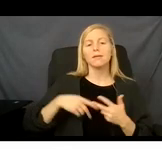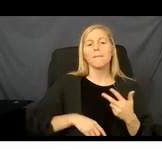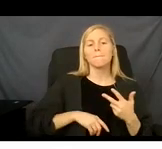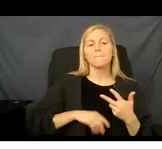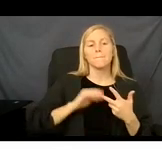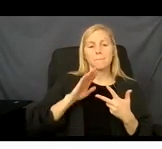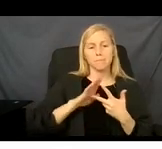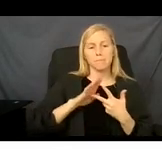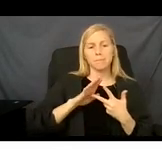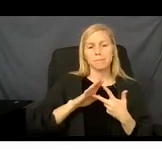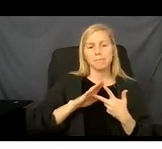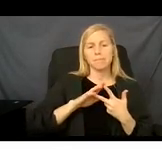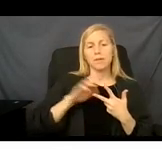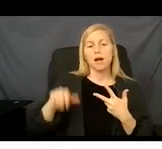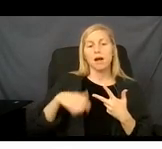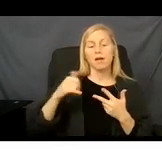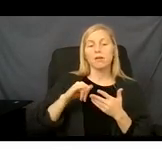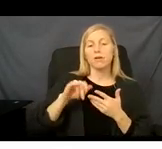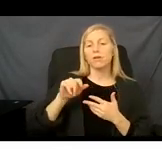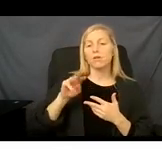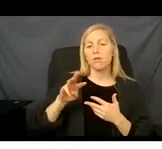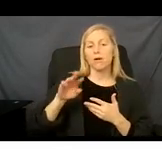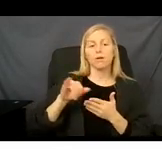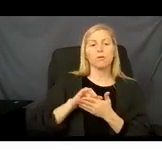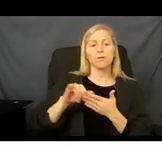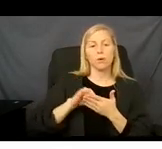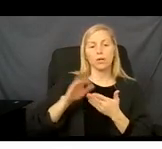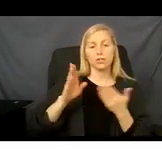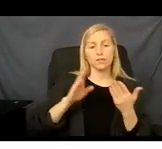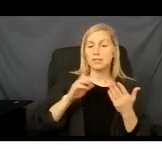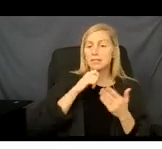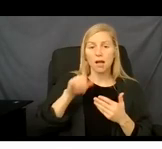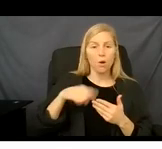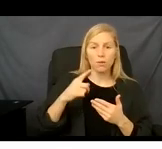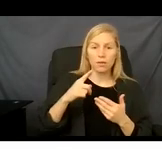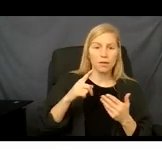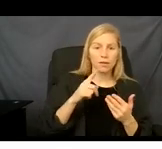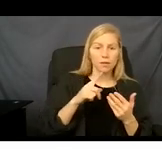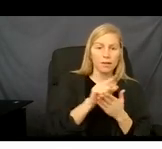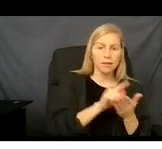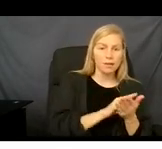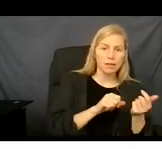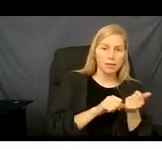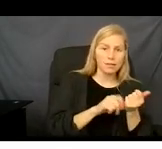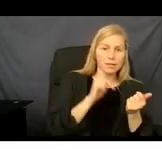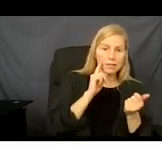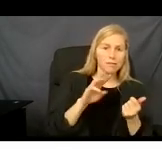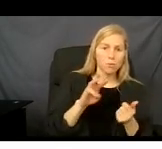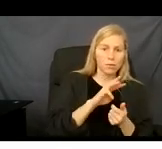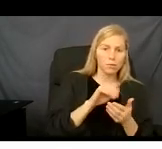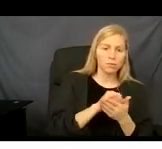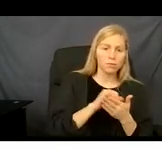For other Law New York services, because this is not just the services, legal assistance of Western New York offer.